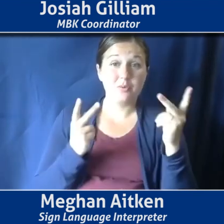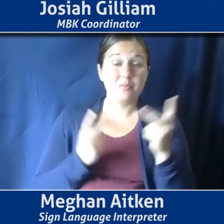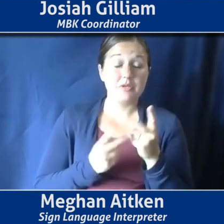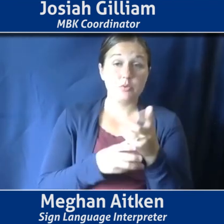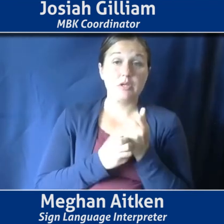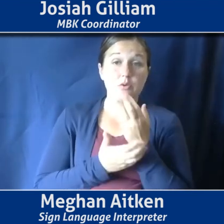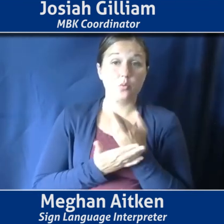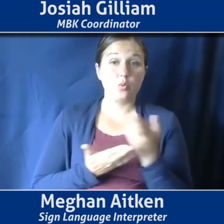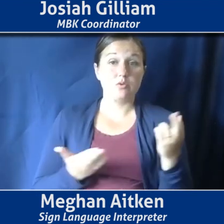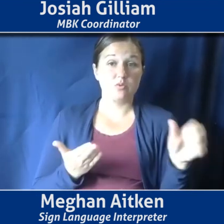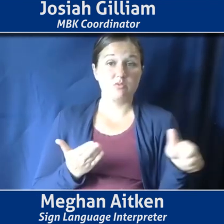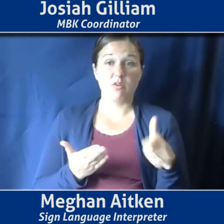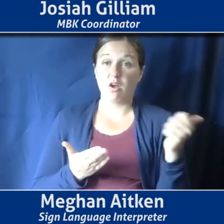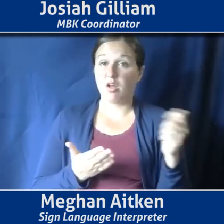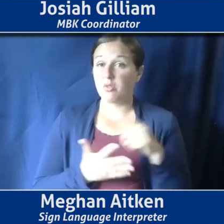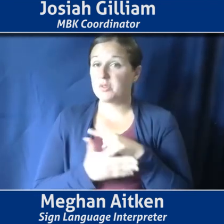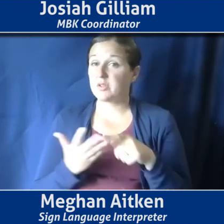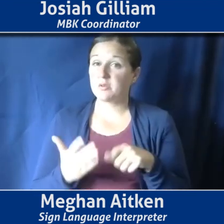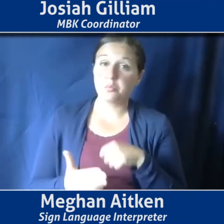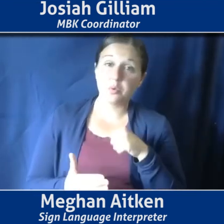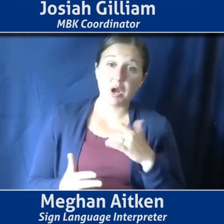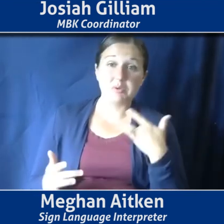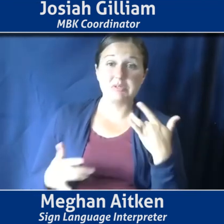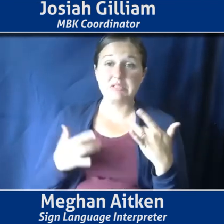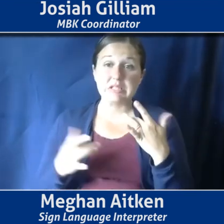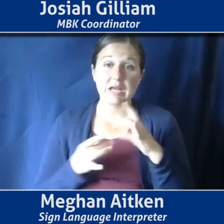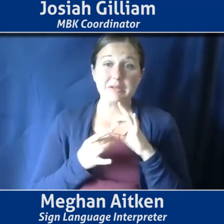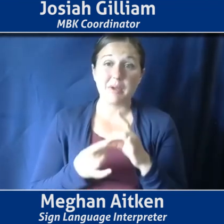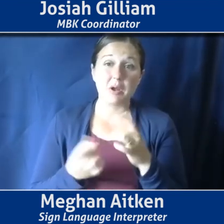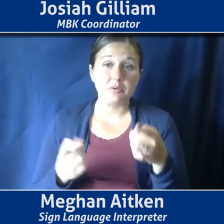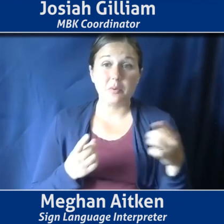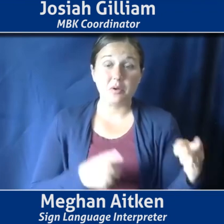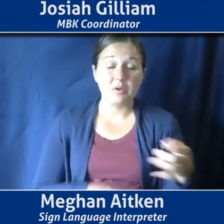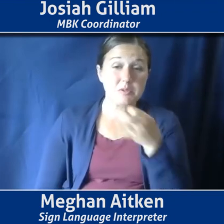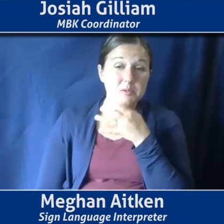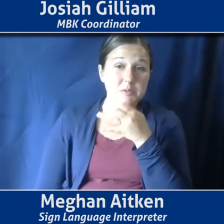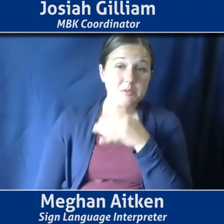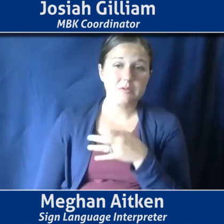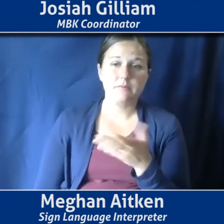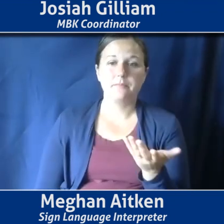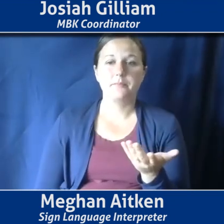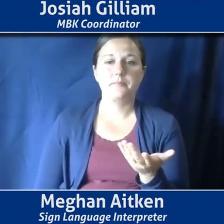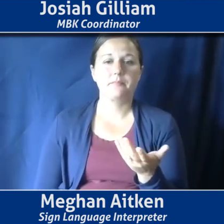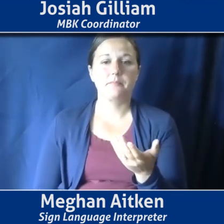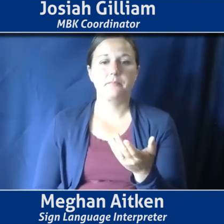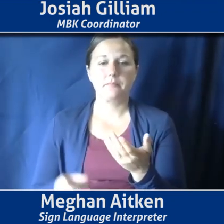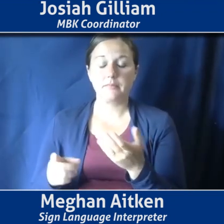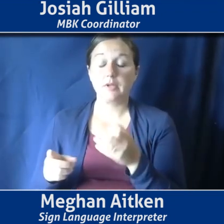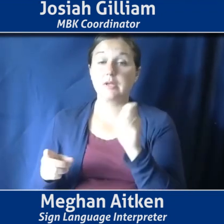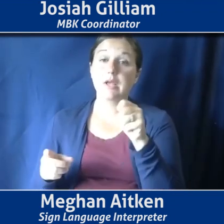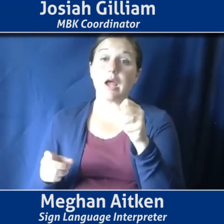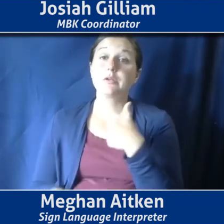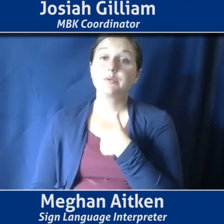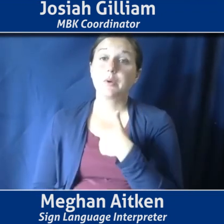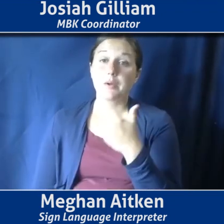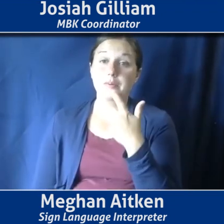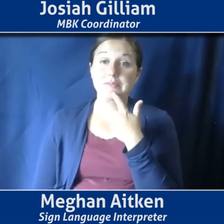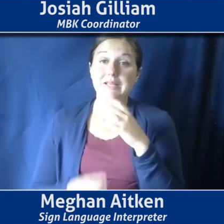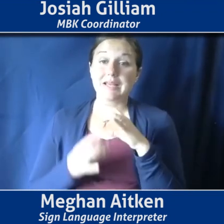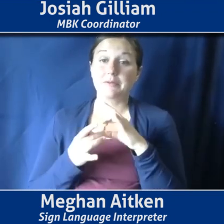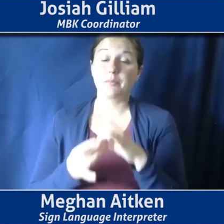anything you're proud or excited about coming up, uh, in the coming days and weeks. Yeah. So I, I would just say in terms of the